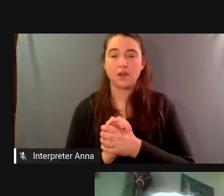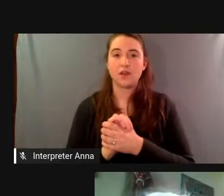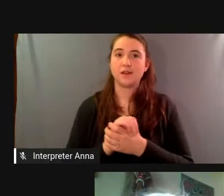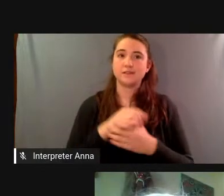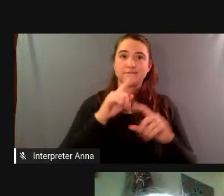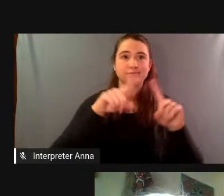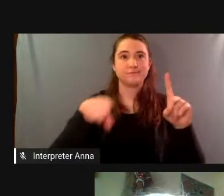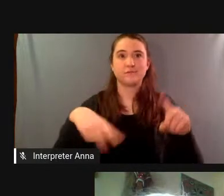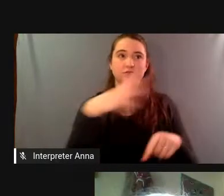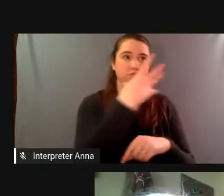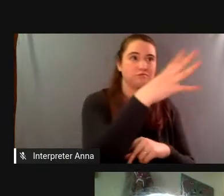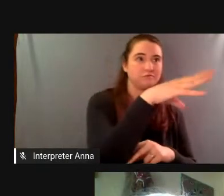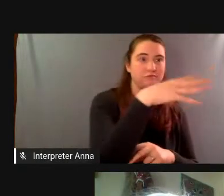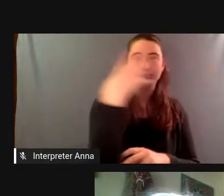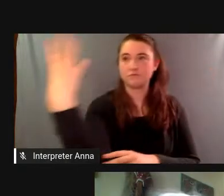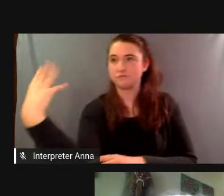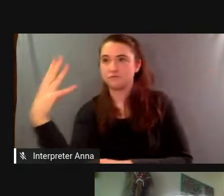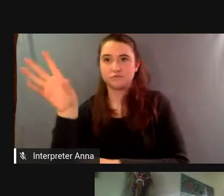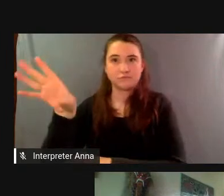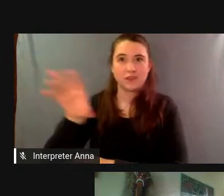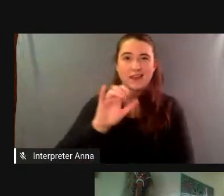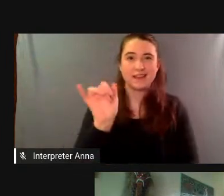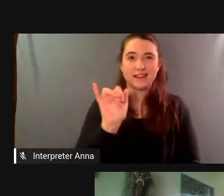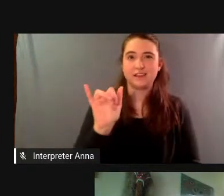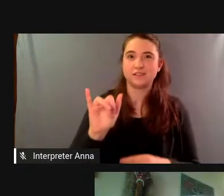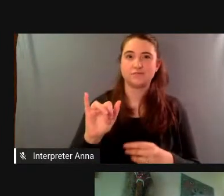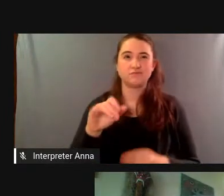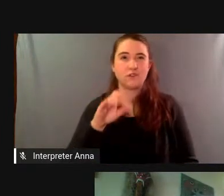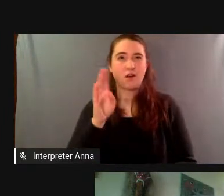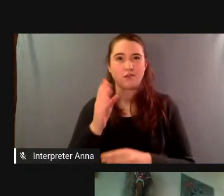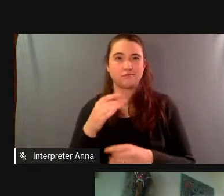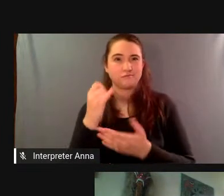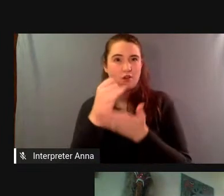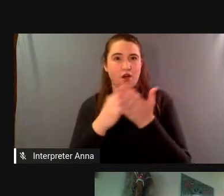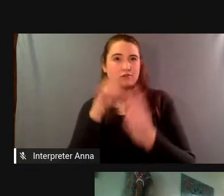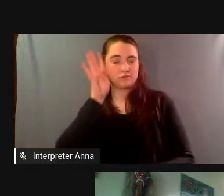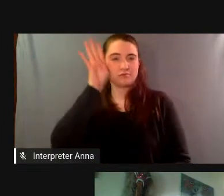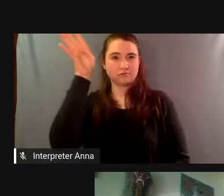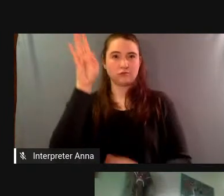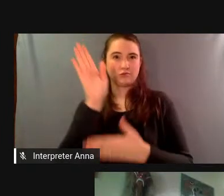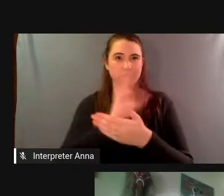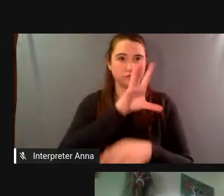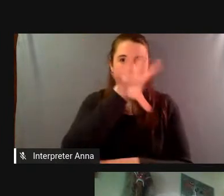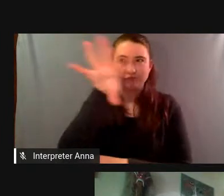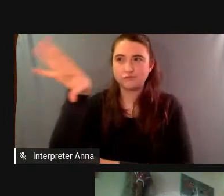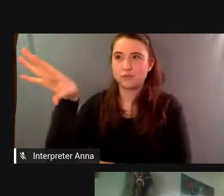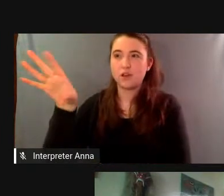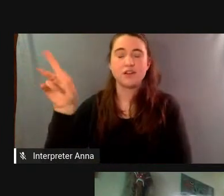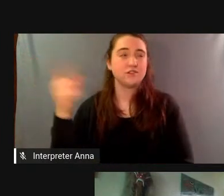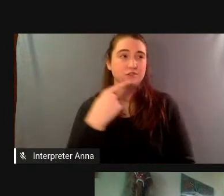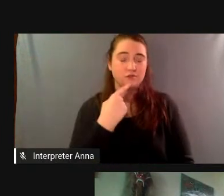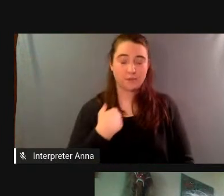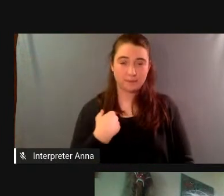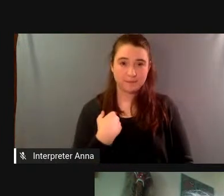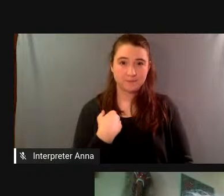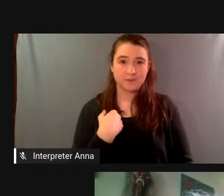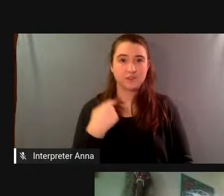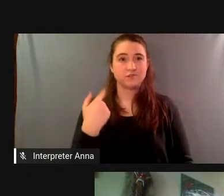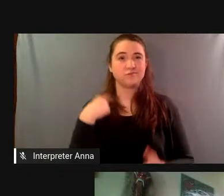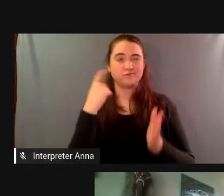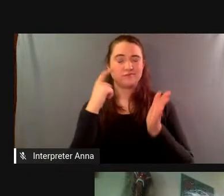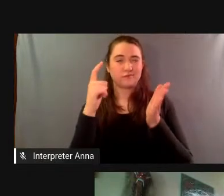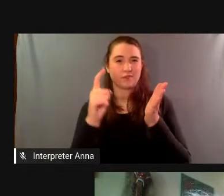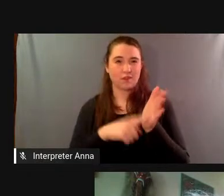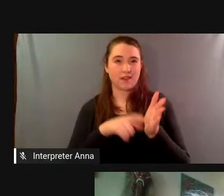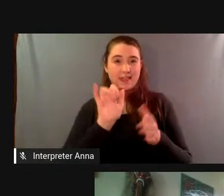in a very cinematic way and she um you know said to me that she recognized that what this group